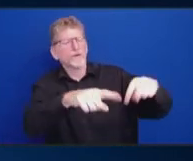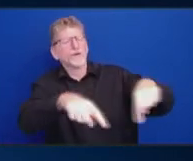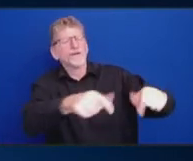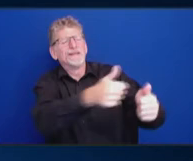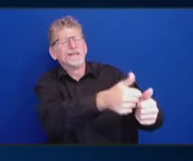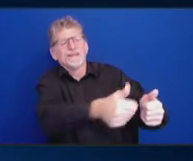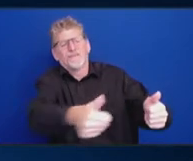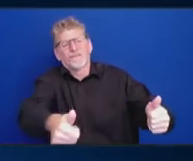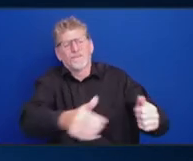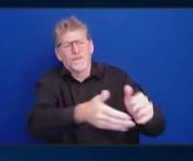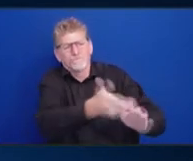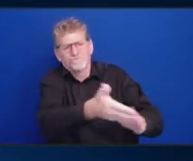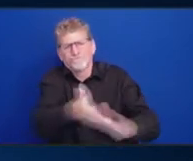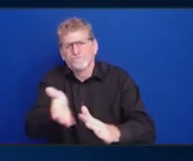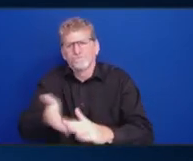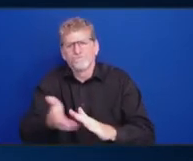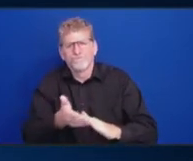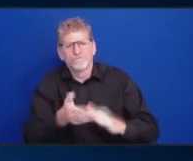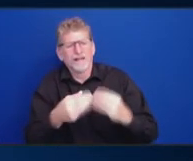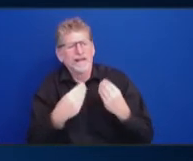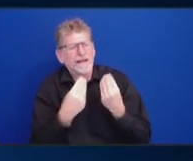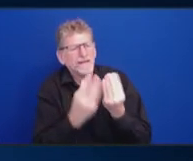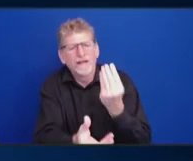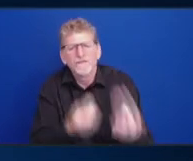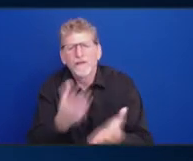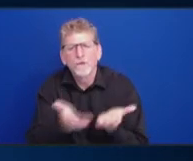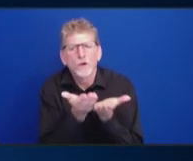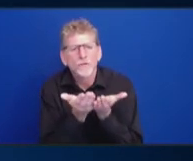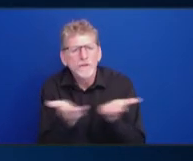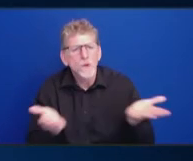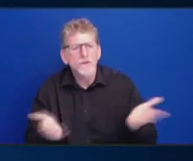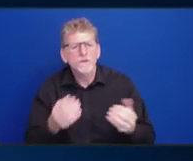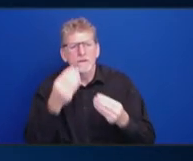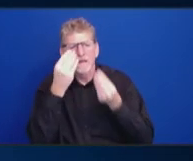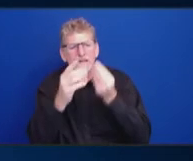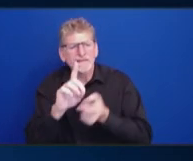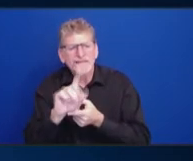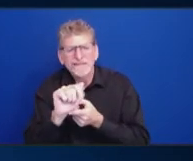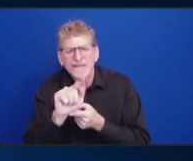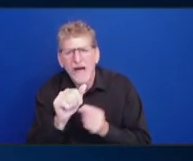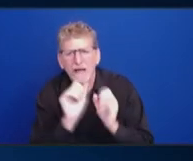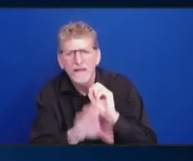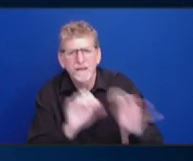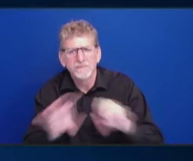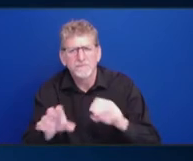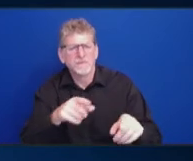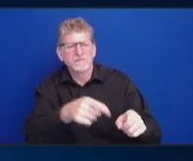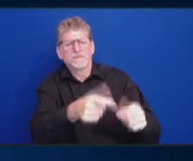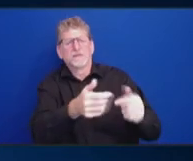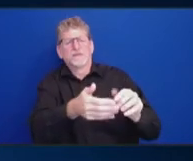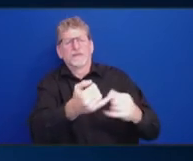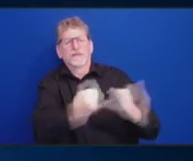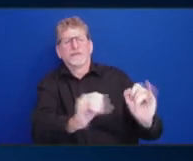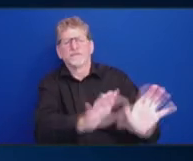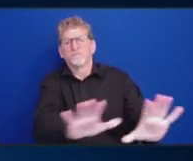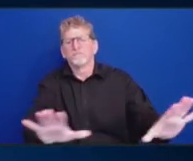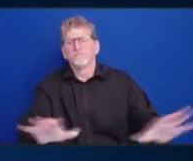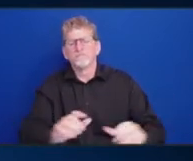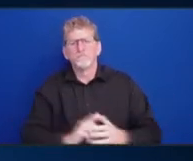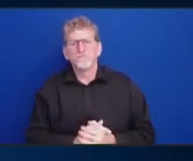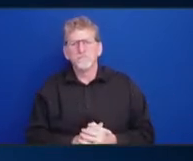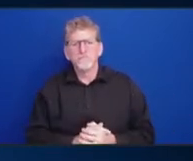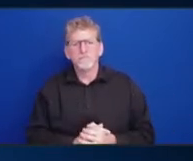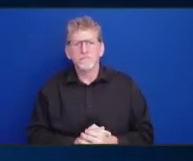giving them access to data, maybe form, I don't know, some